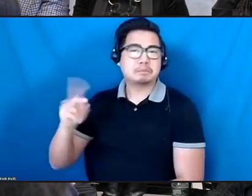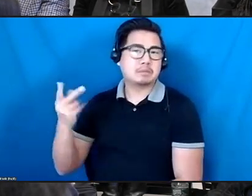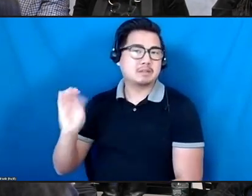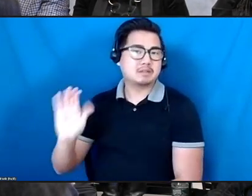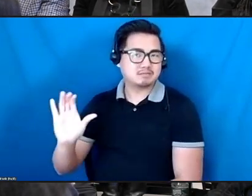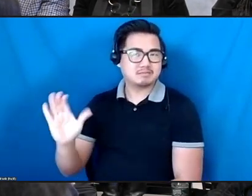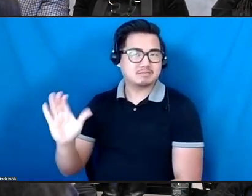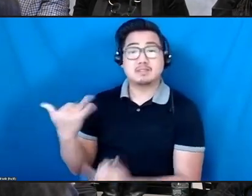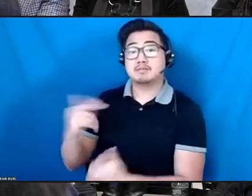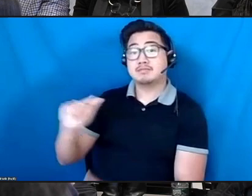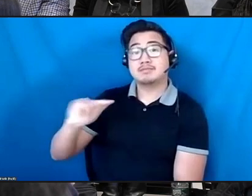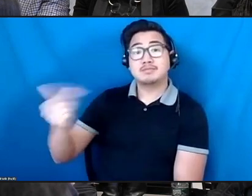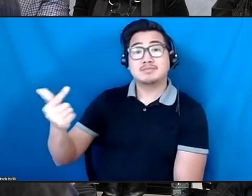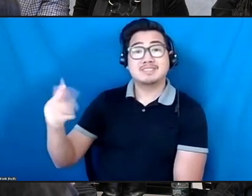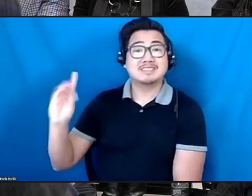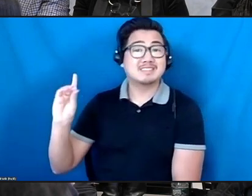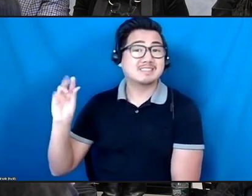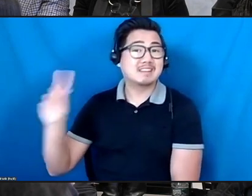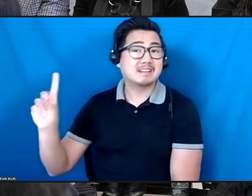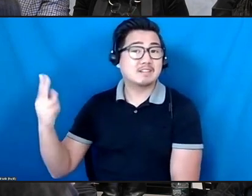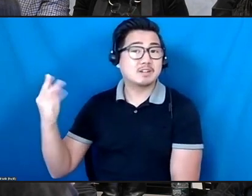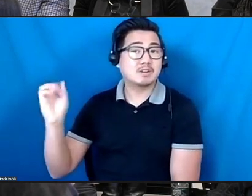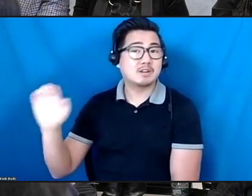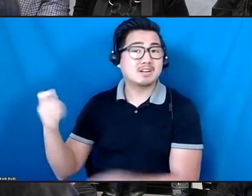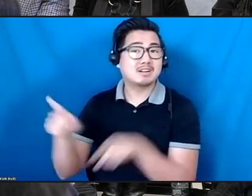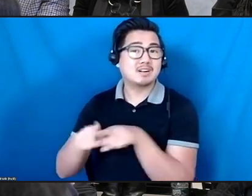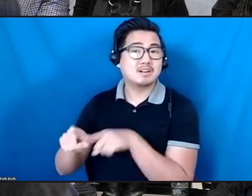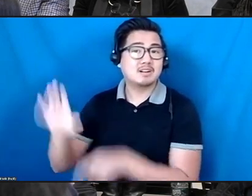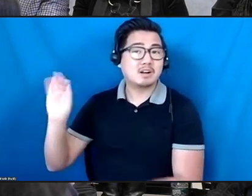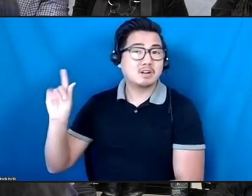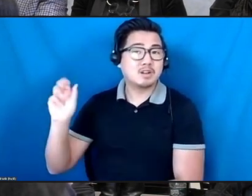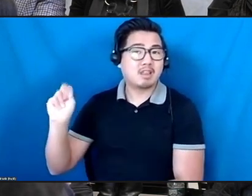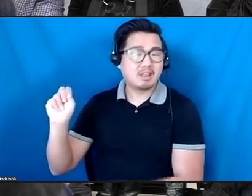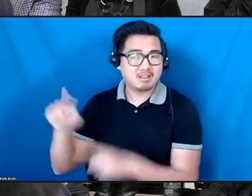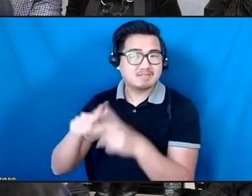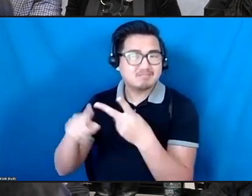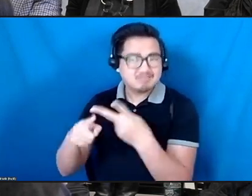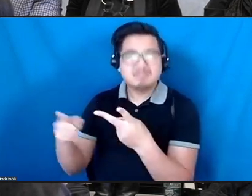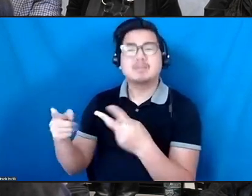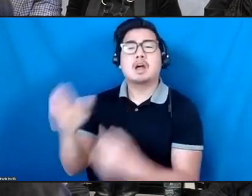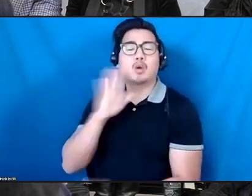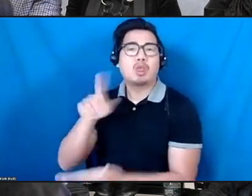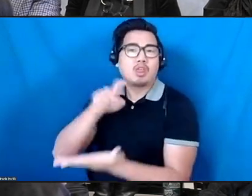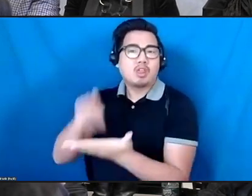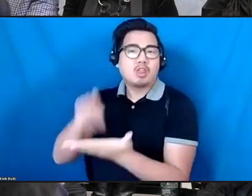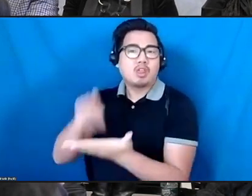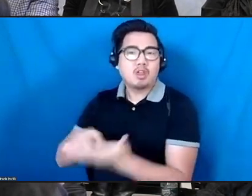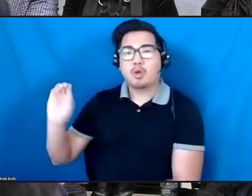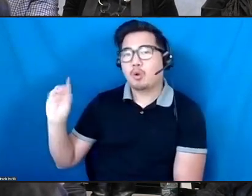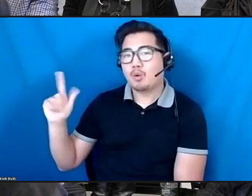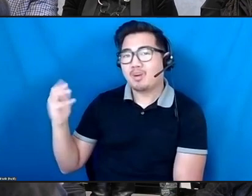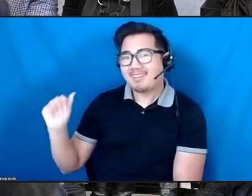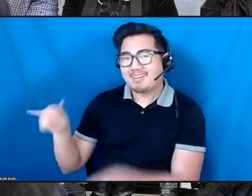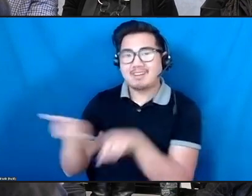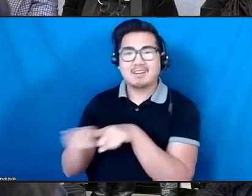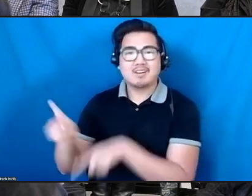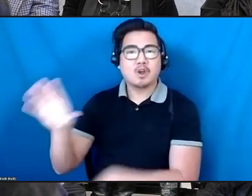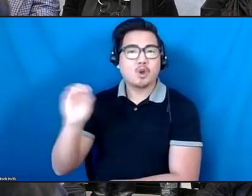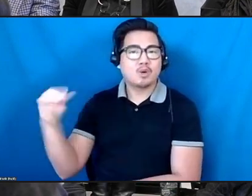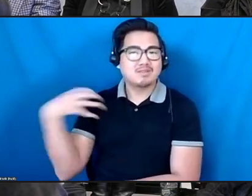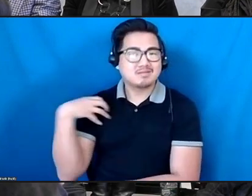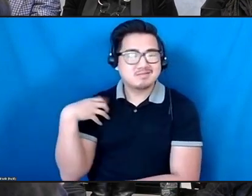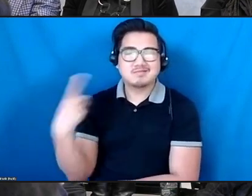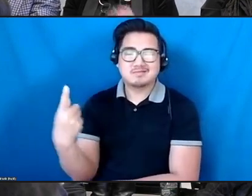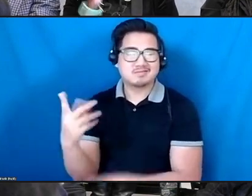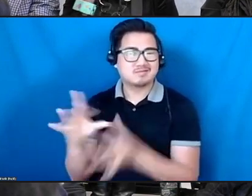David House and Colleen Jennings Roggensack and acknowledge that Olga Grye English, is also co-champions and sends her regrets from